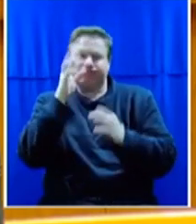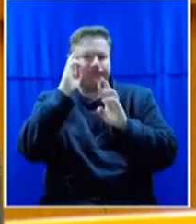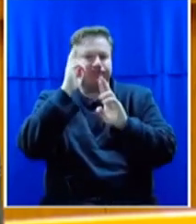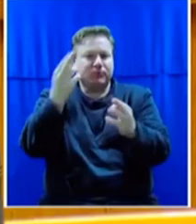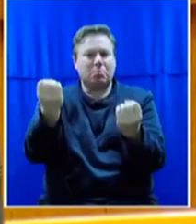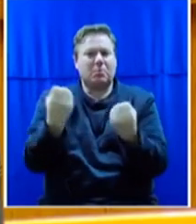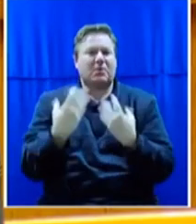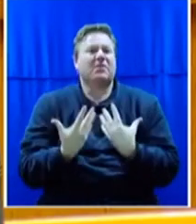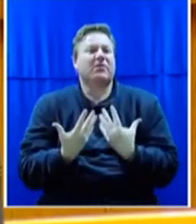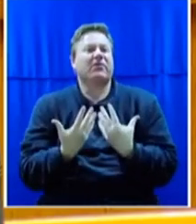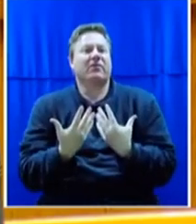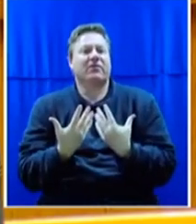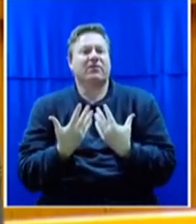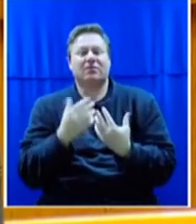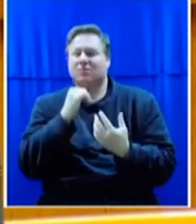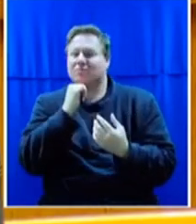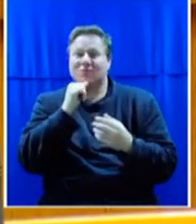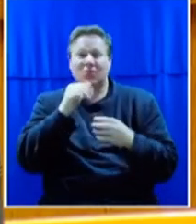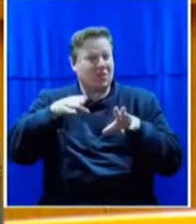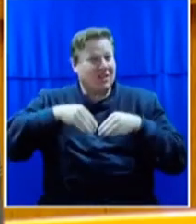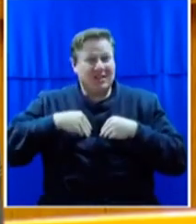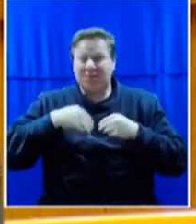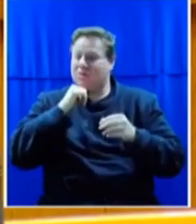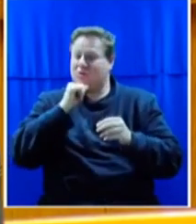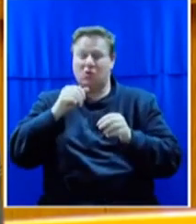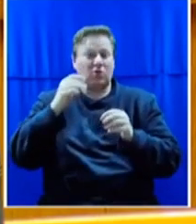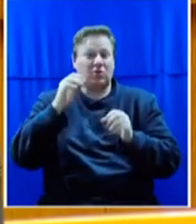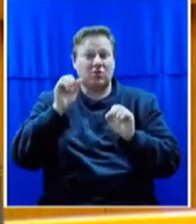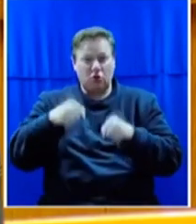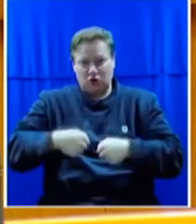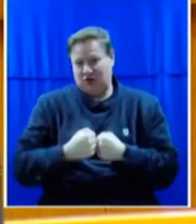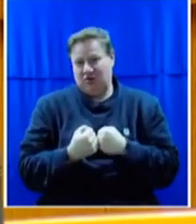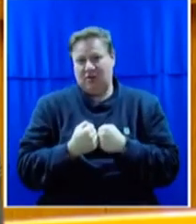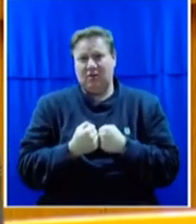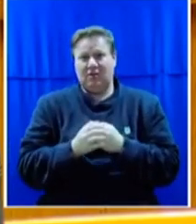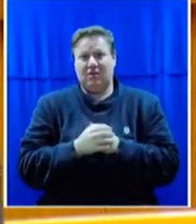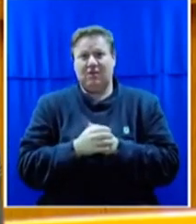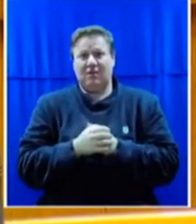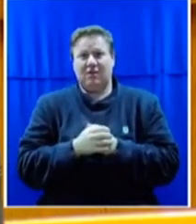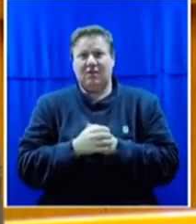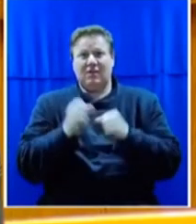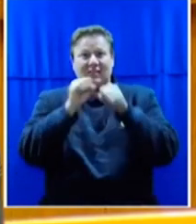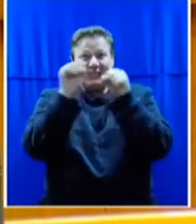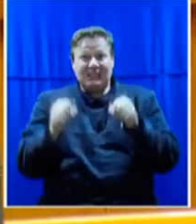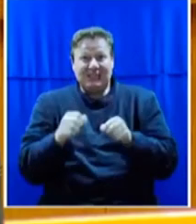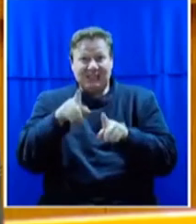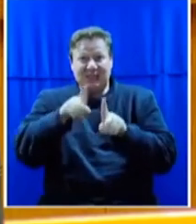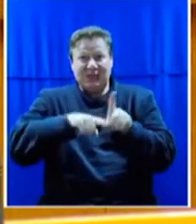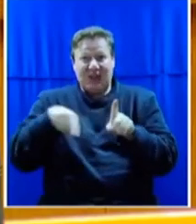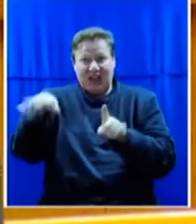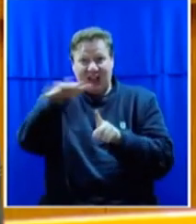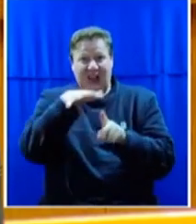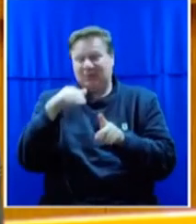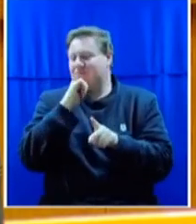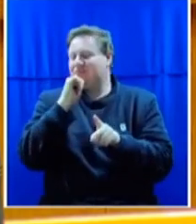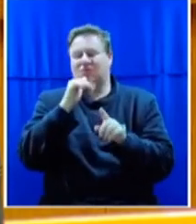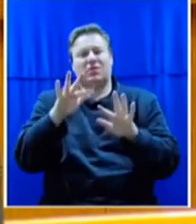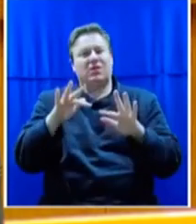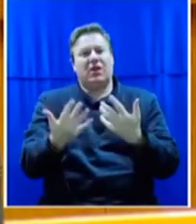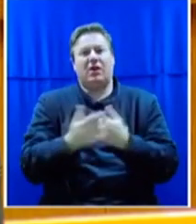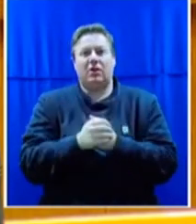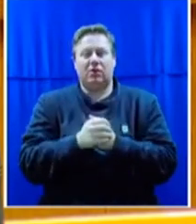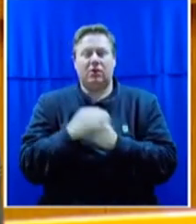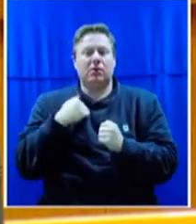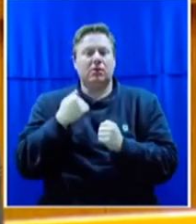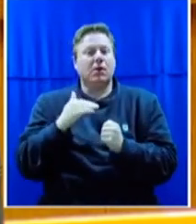dignity and consent. The system cannot fail them as it failed so many of us. As I got older,